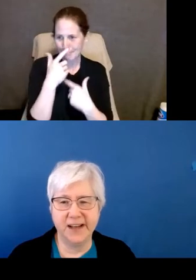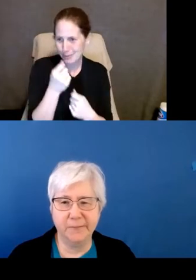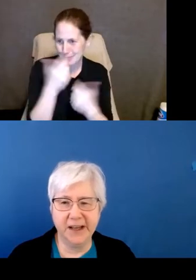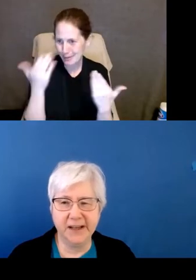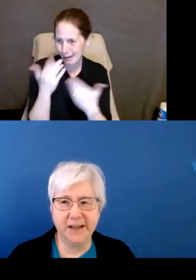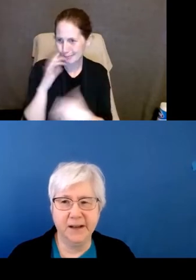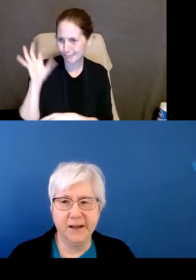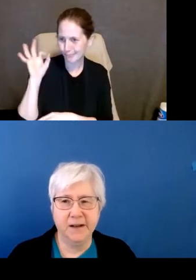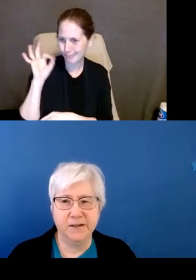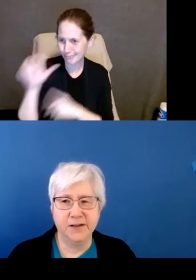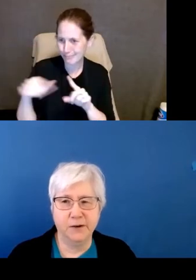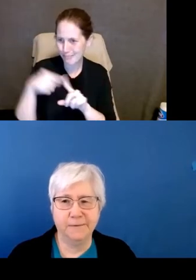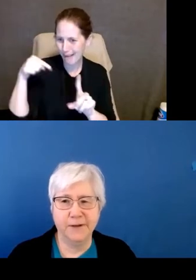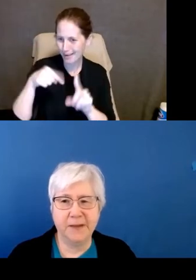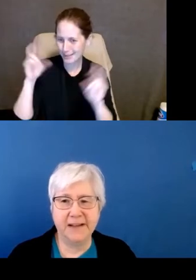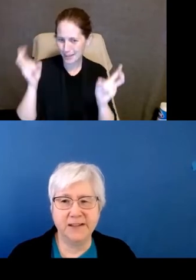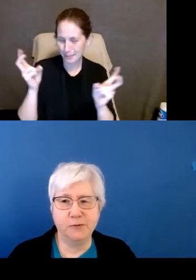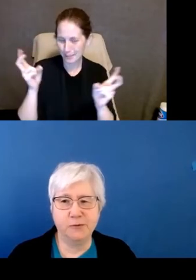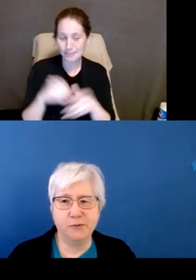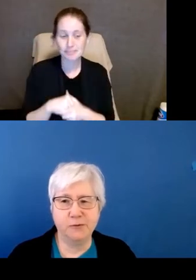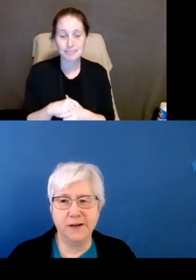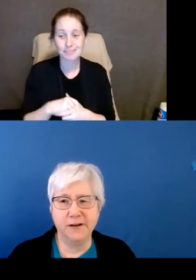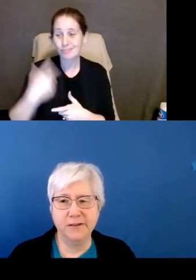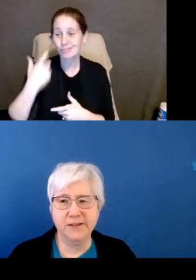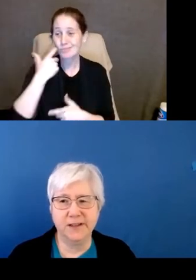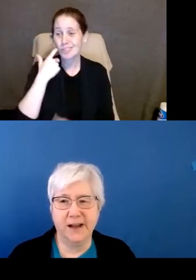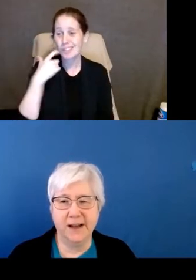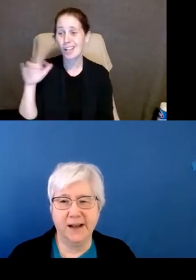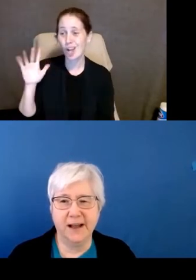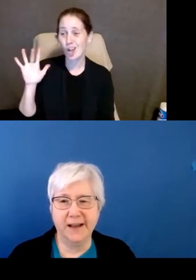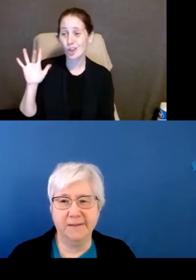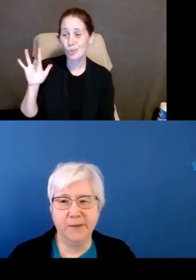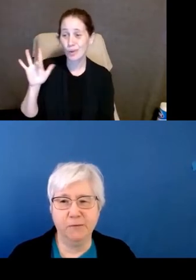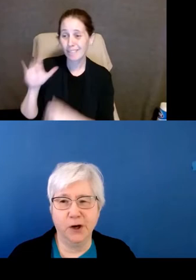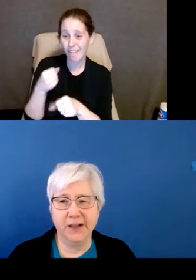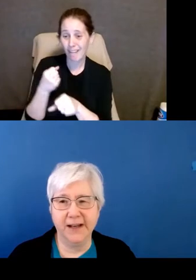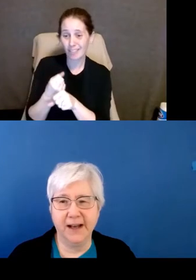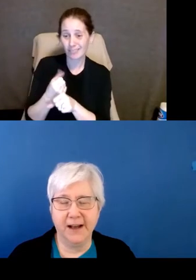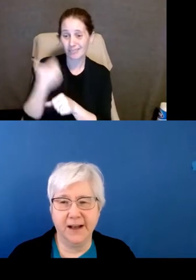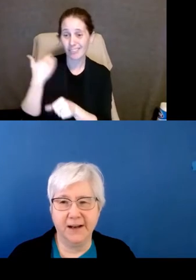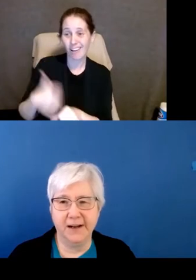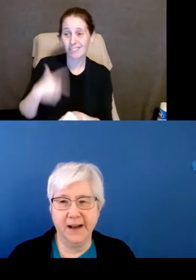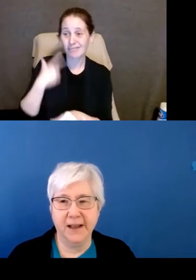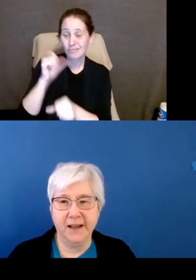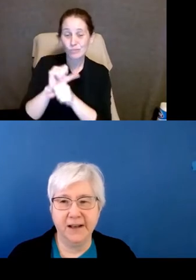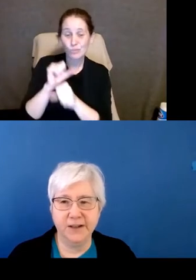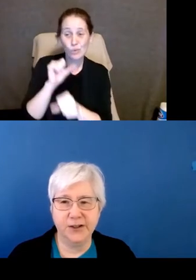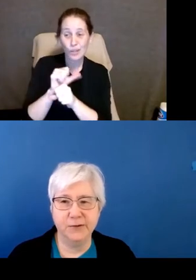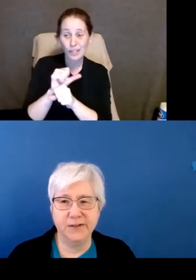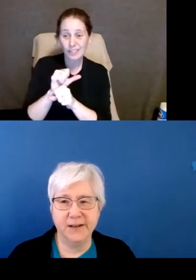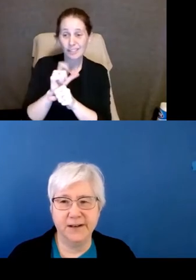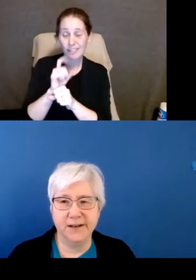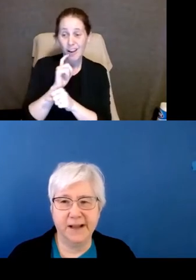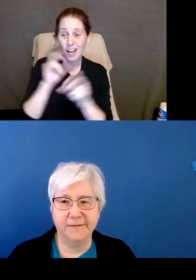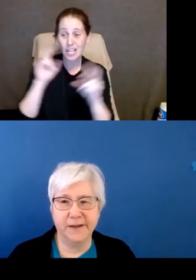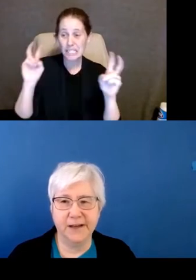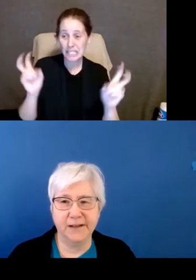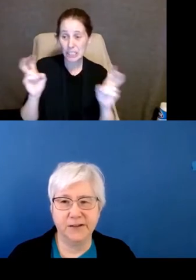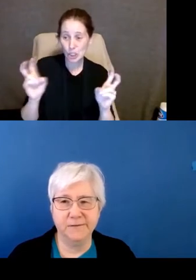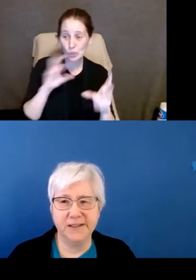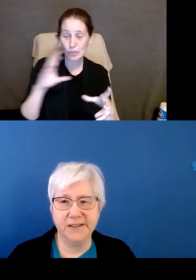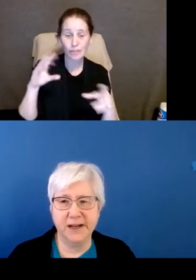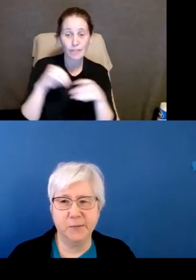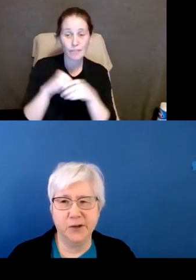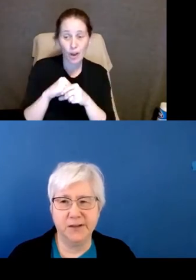on this topic. So for the past 25 years, I have been working on issues involving